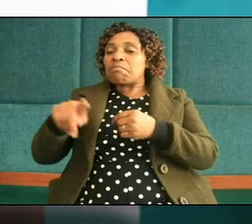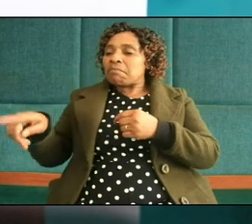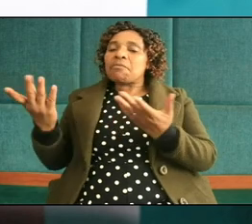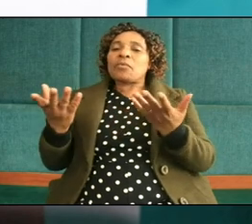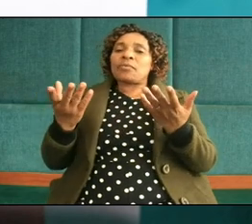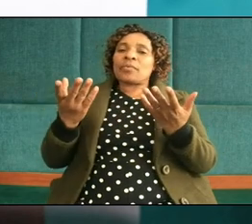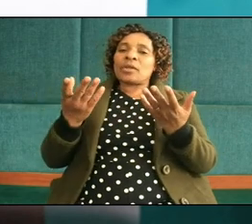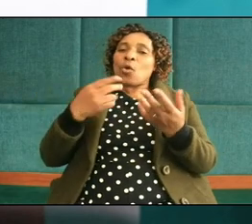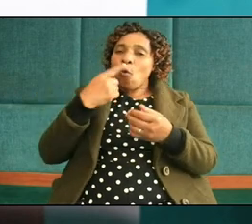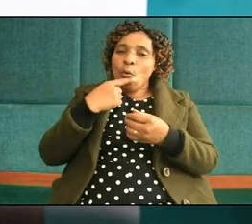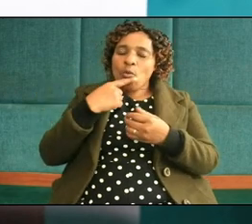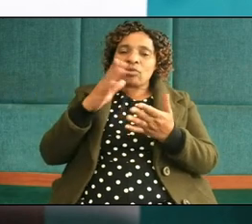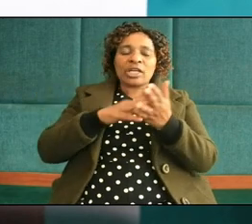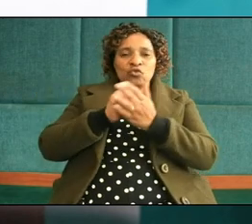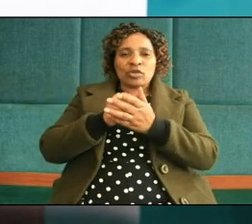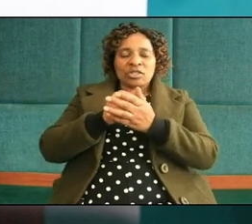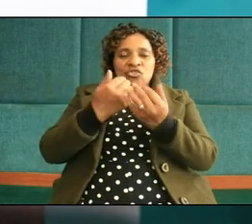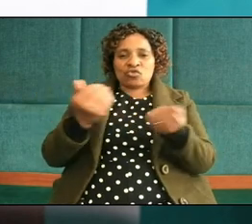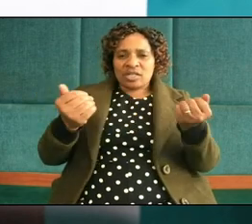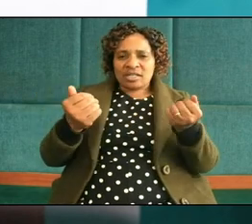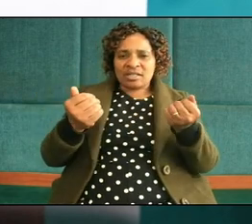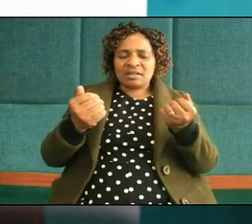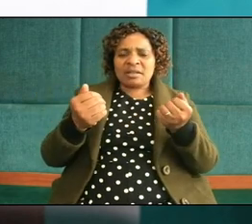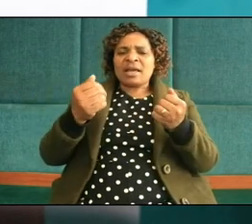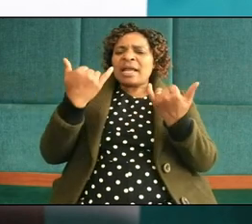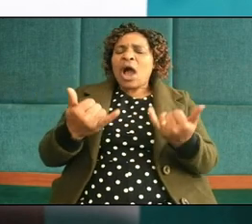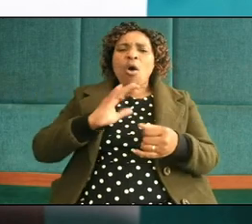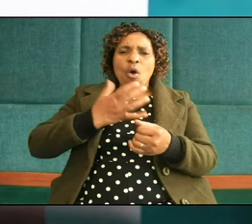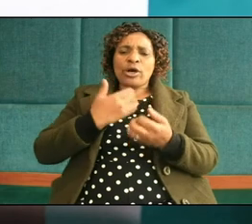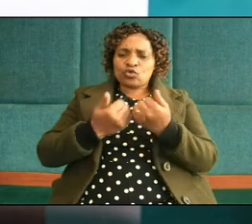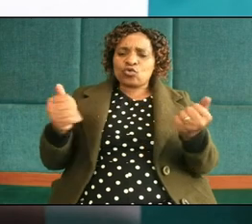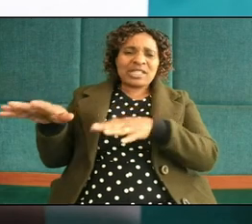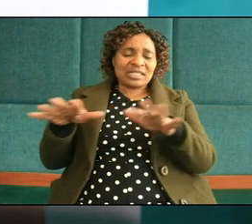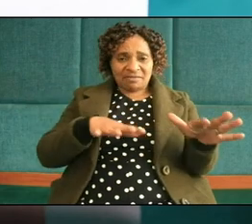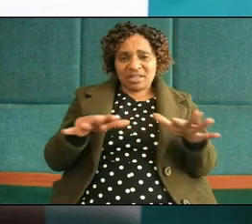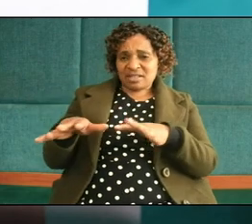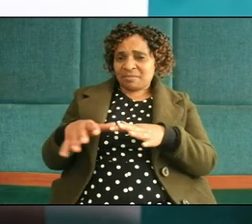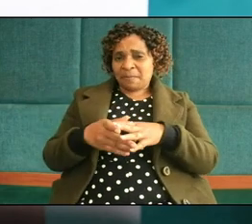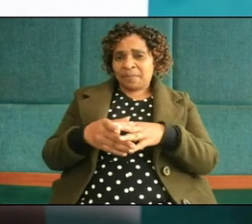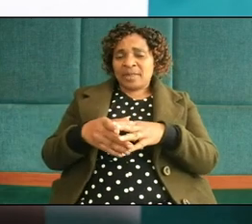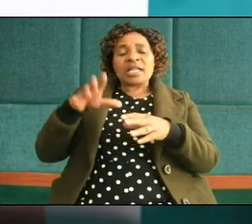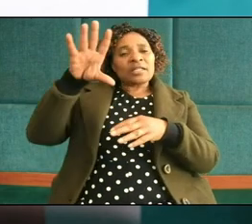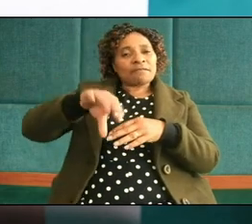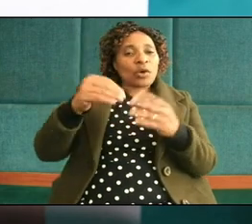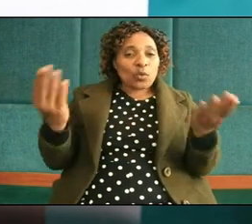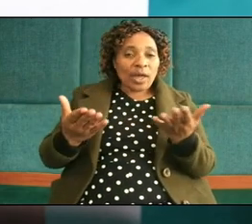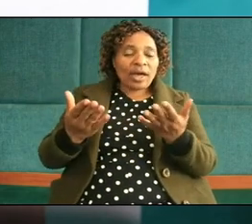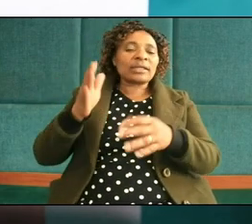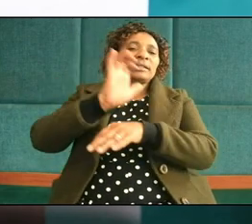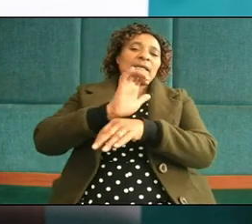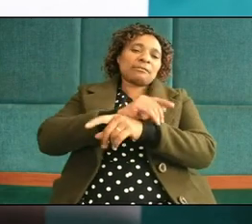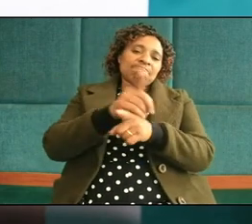today they are suffering because of those consequences it is time in our church the church